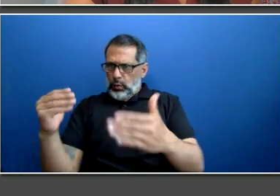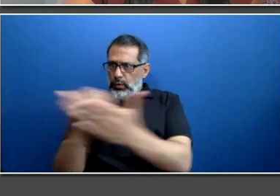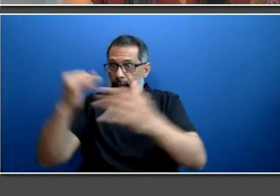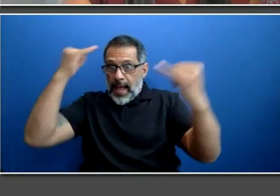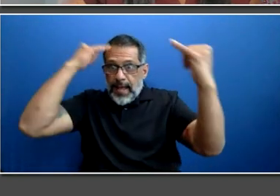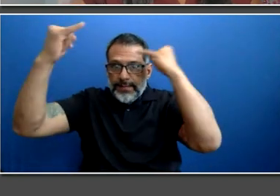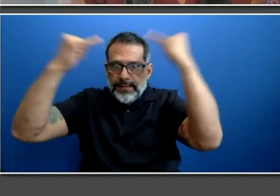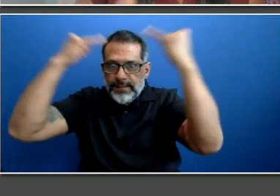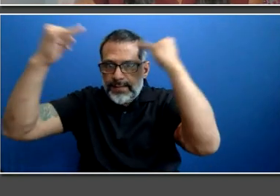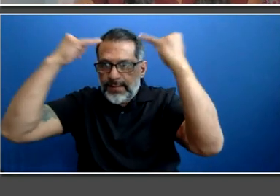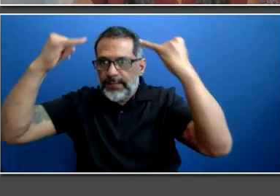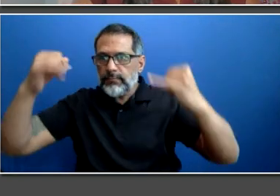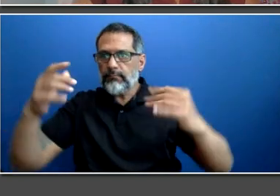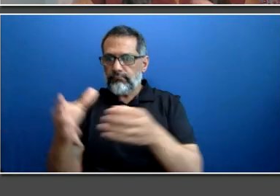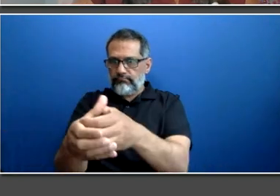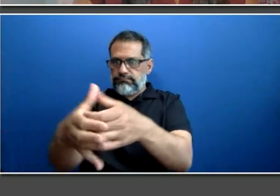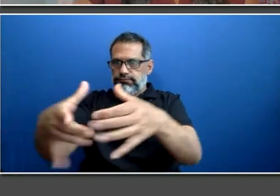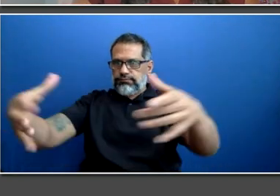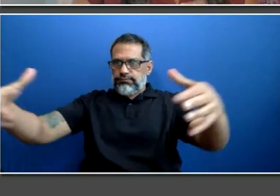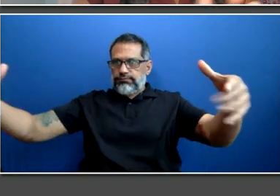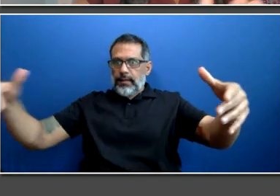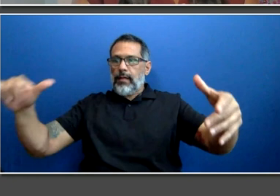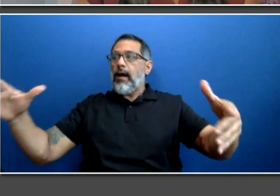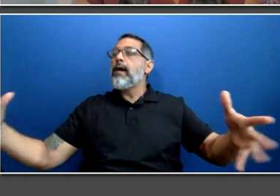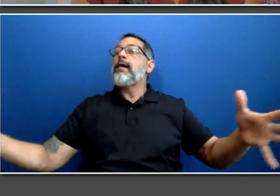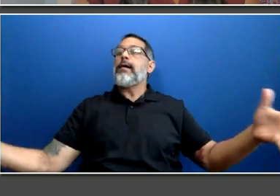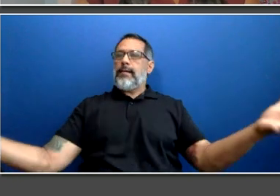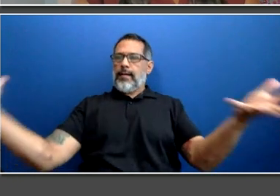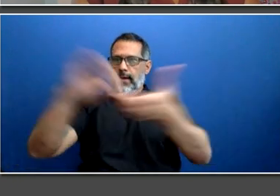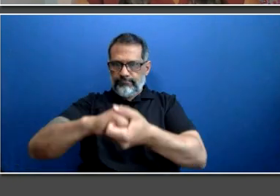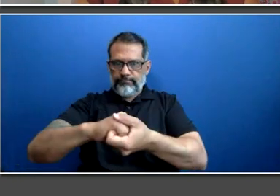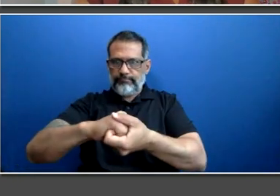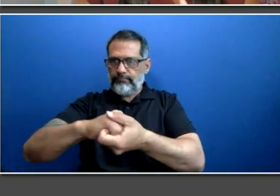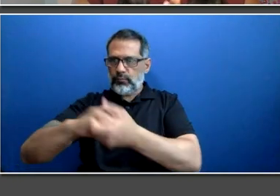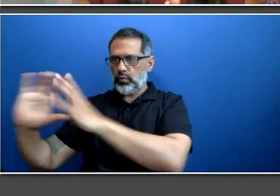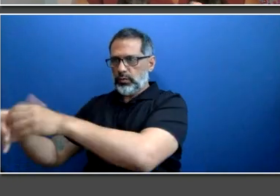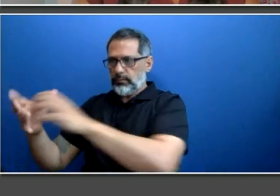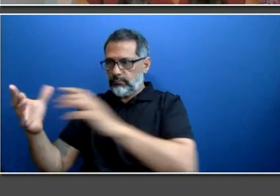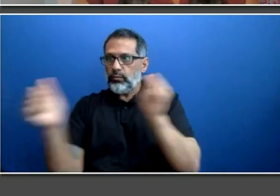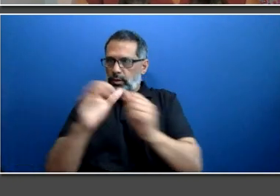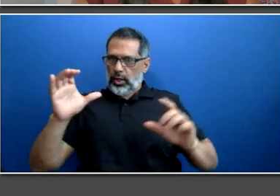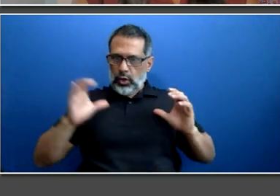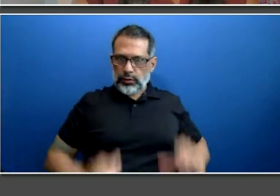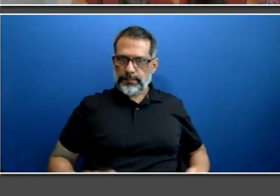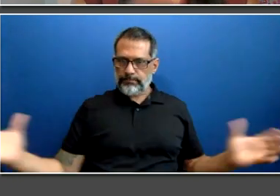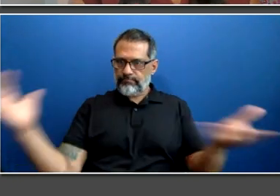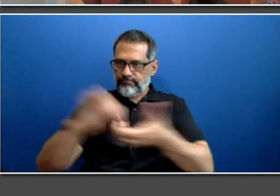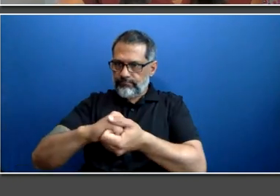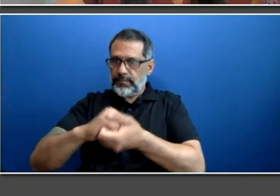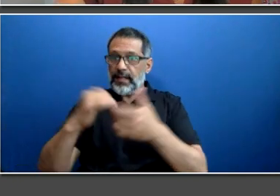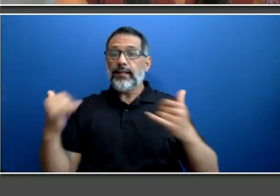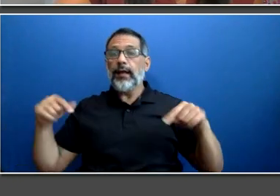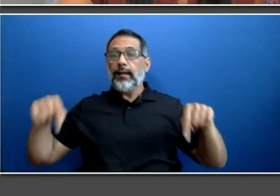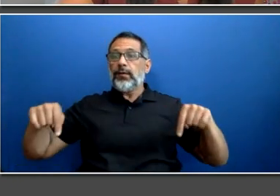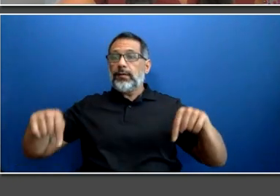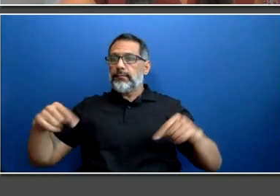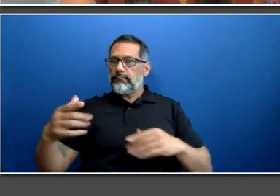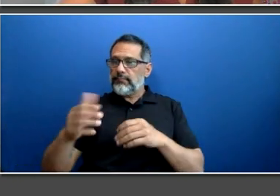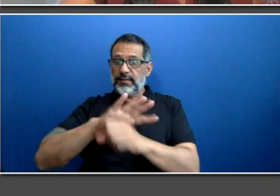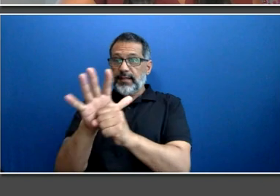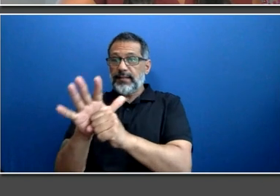relationships with customers. Despite these challenging times amid COVID and technical issues, of course,